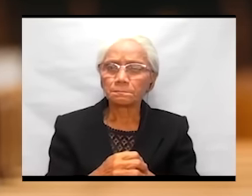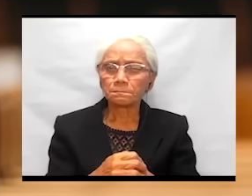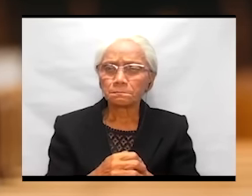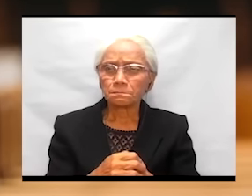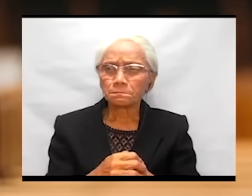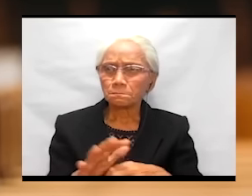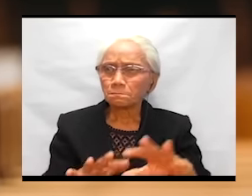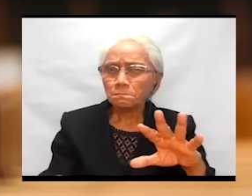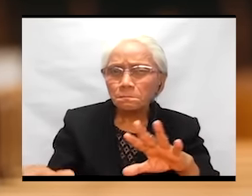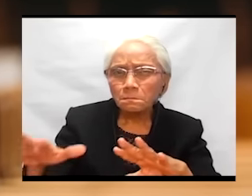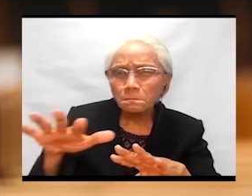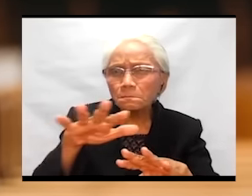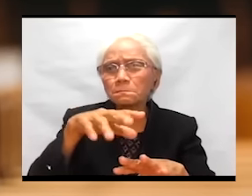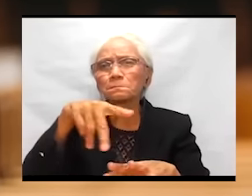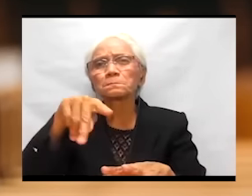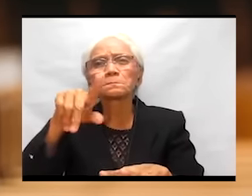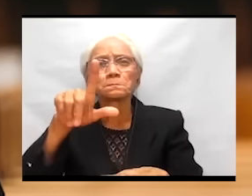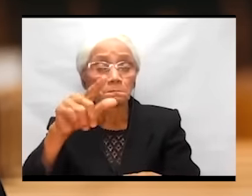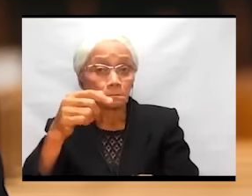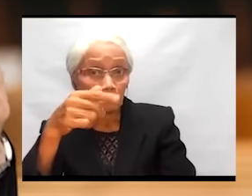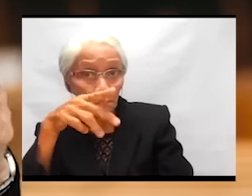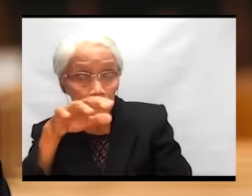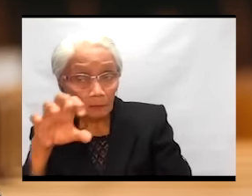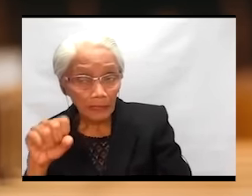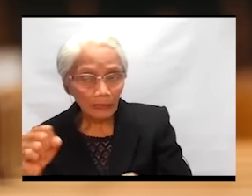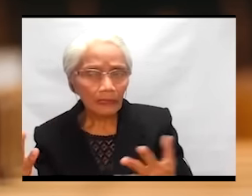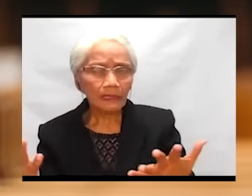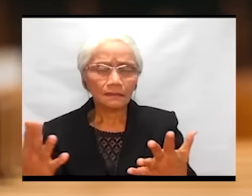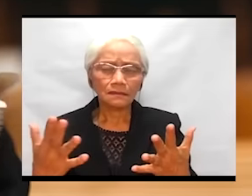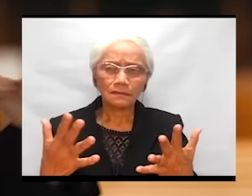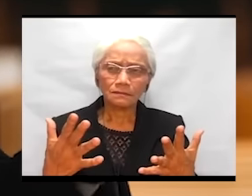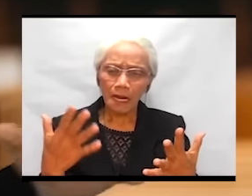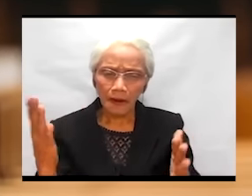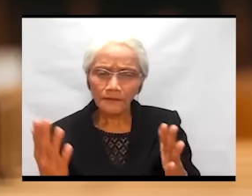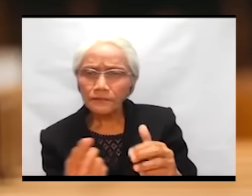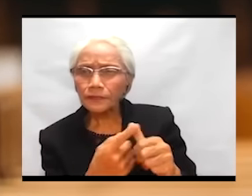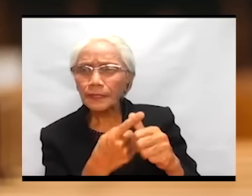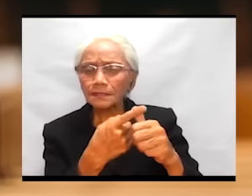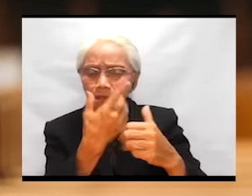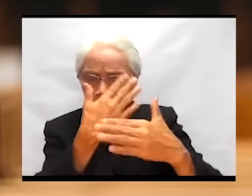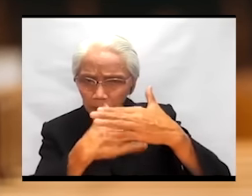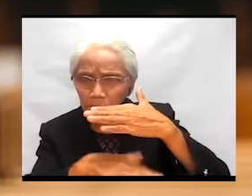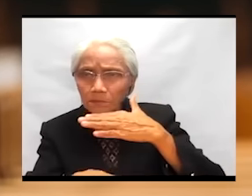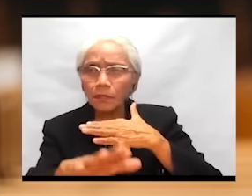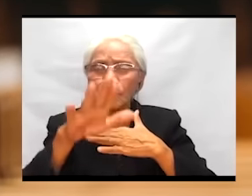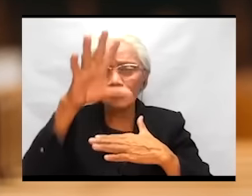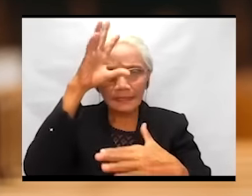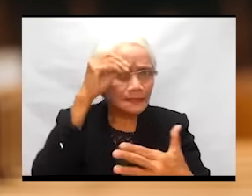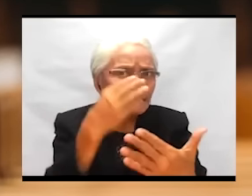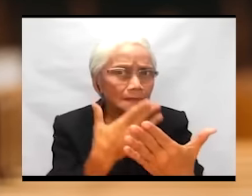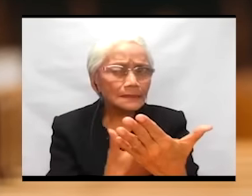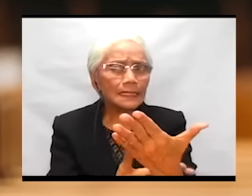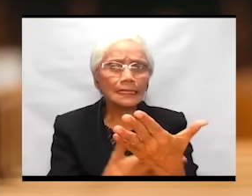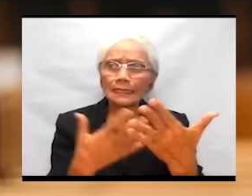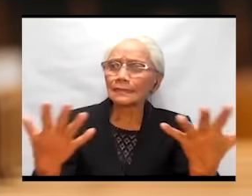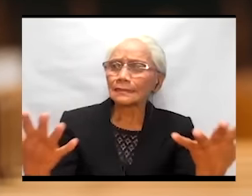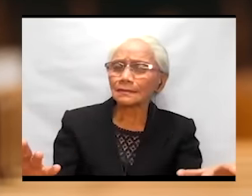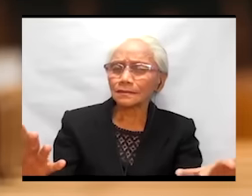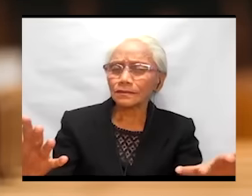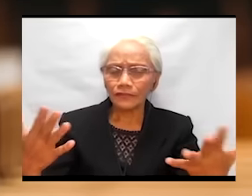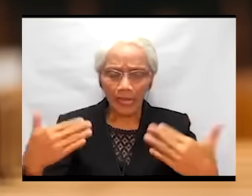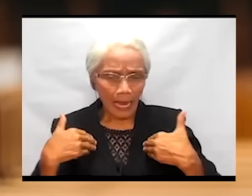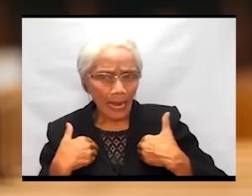sons of both humans and animals got destroyed,